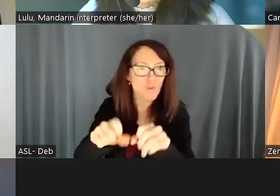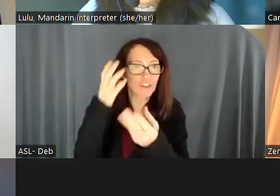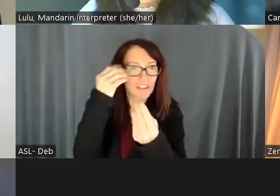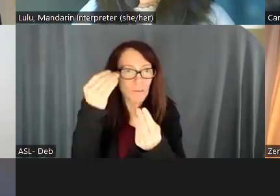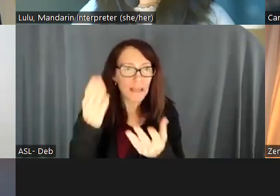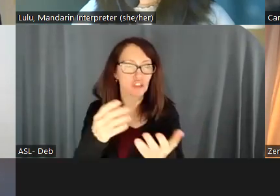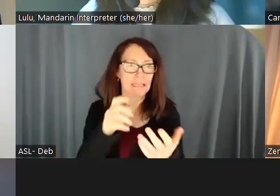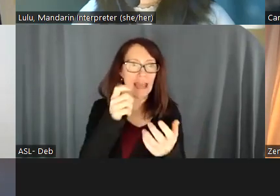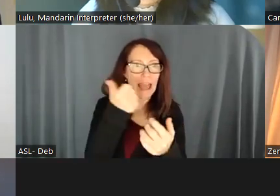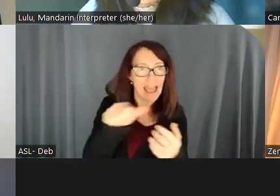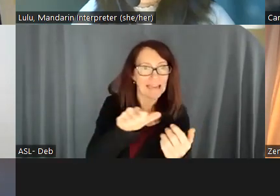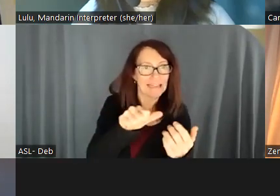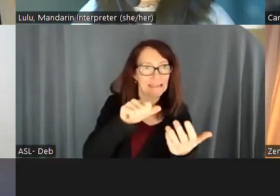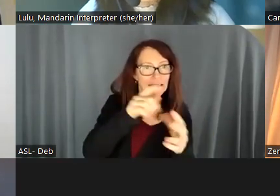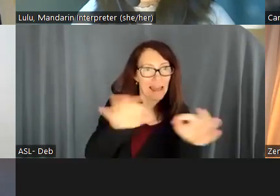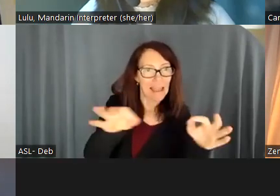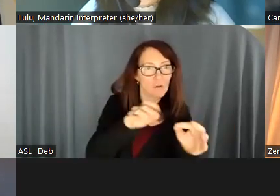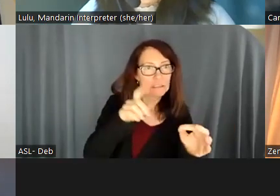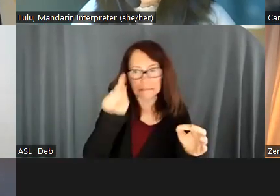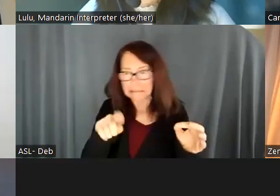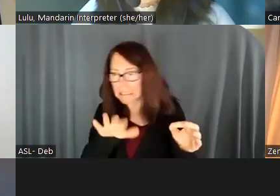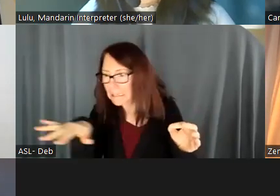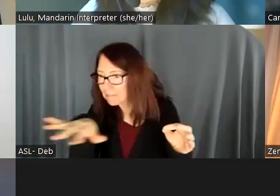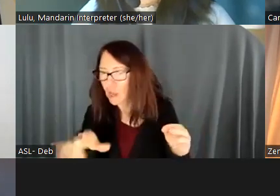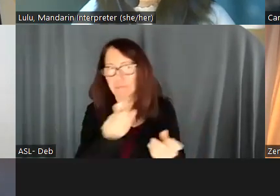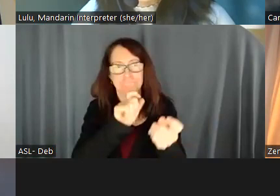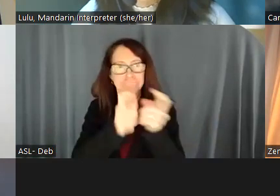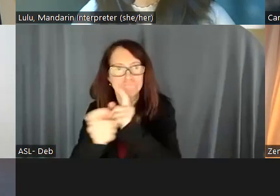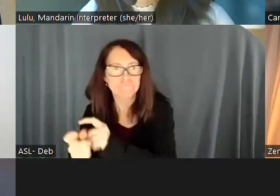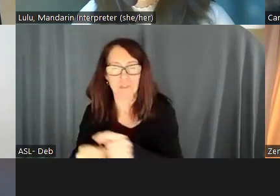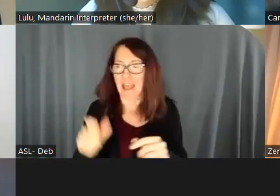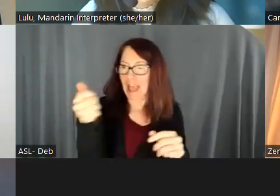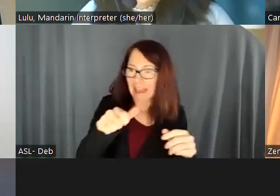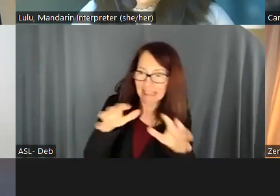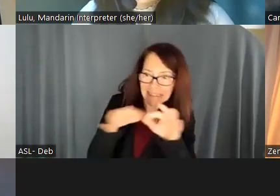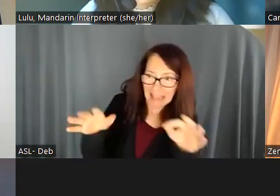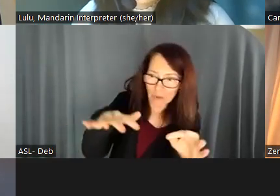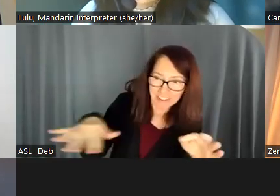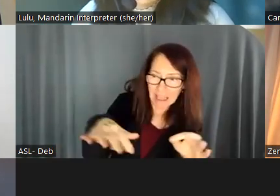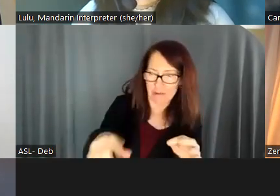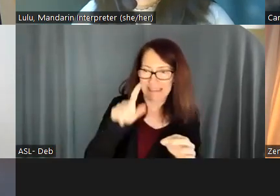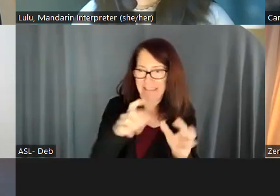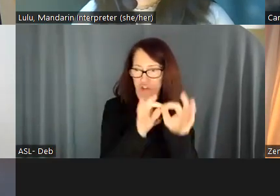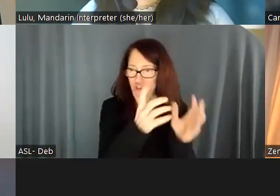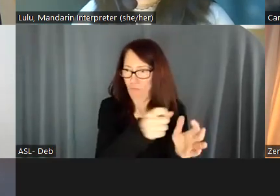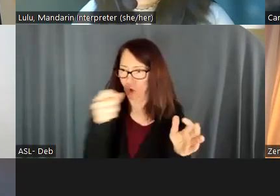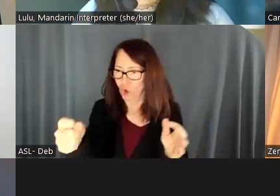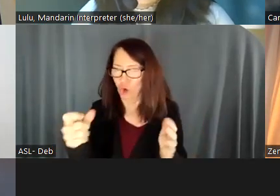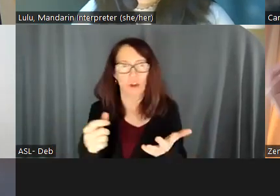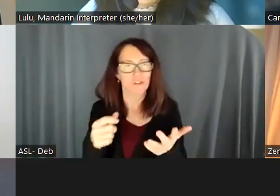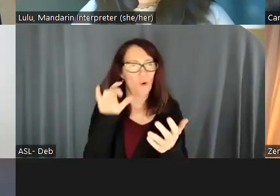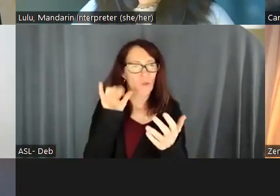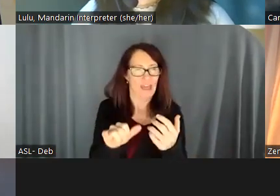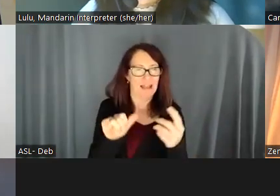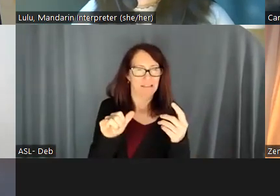provided. So I think, I think that that is what is confusing and, and